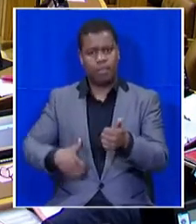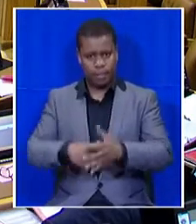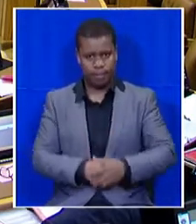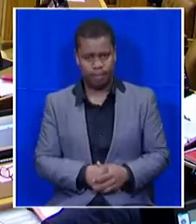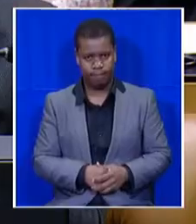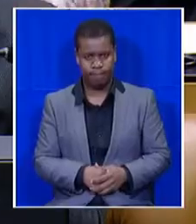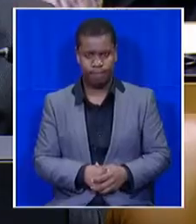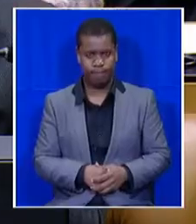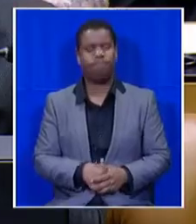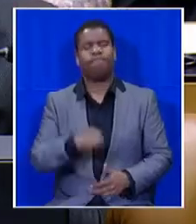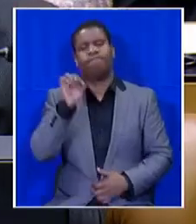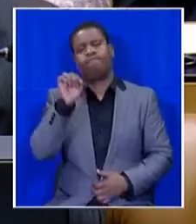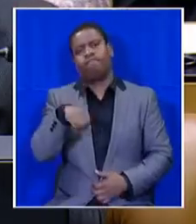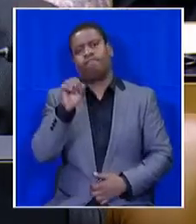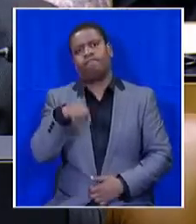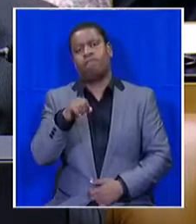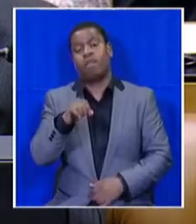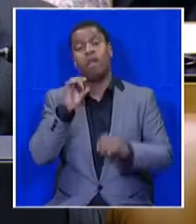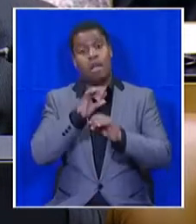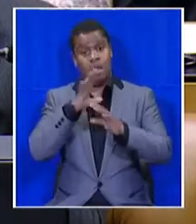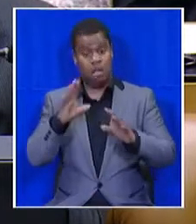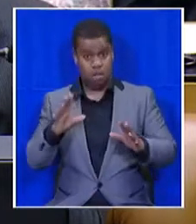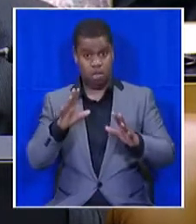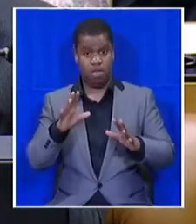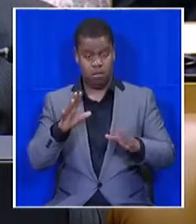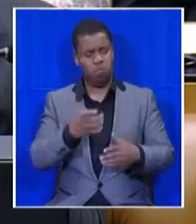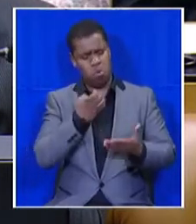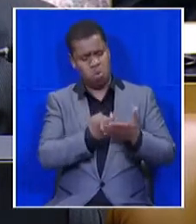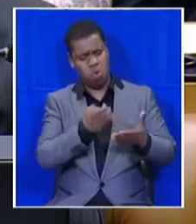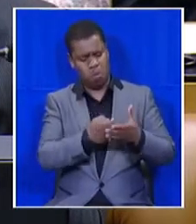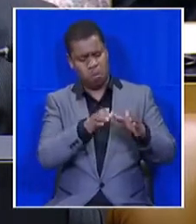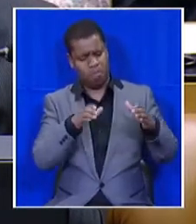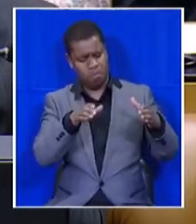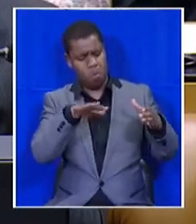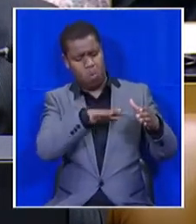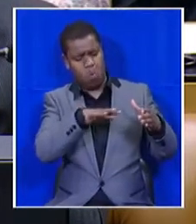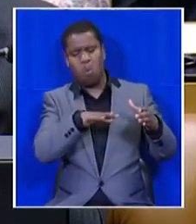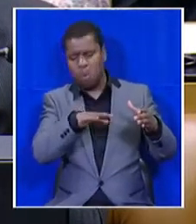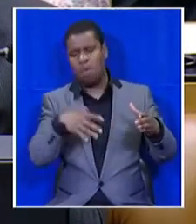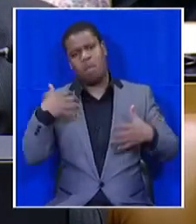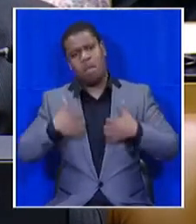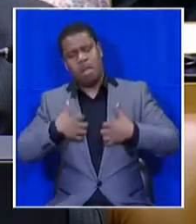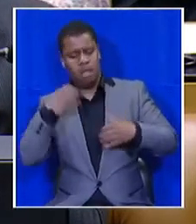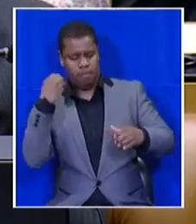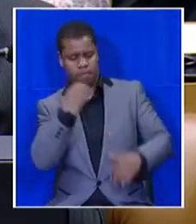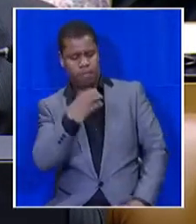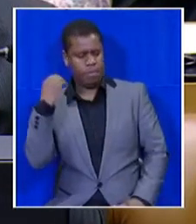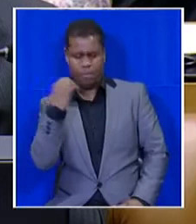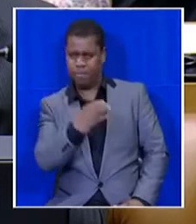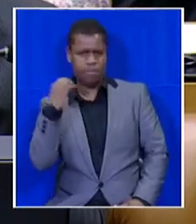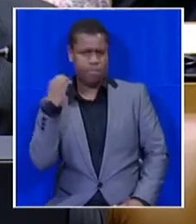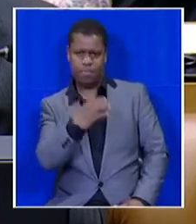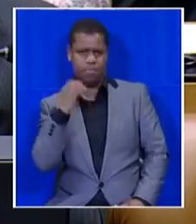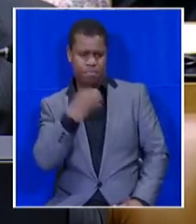Clearly, the creation of a conducive climate for investment to take place and for our economy to